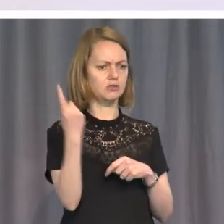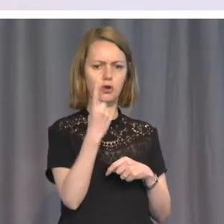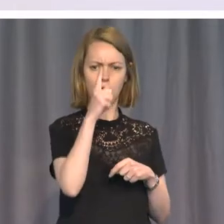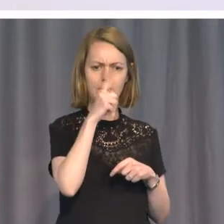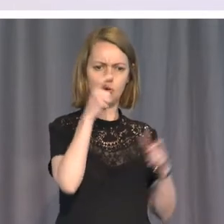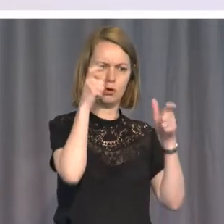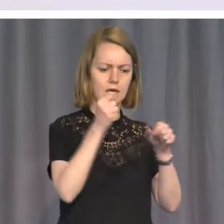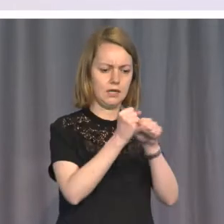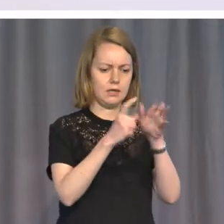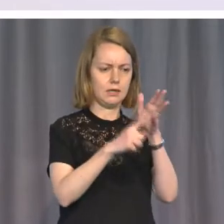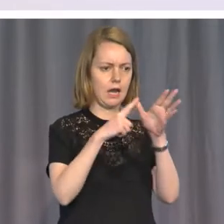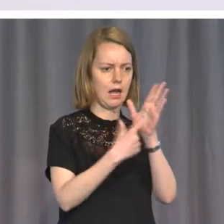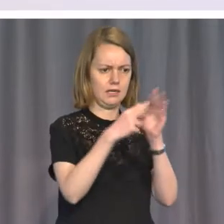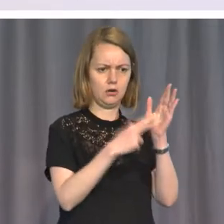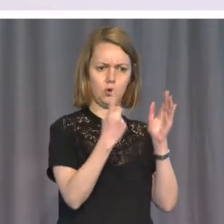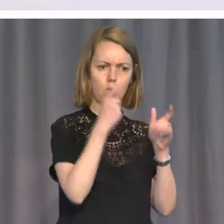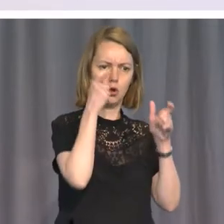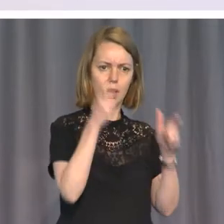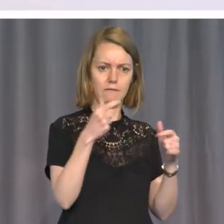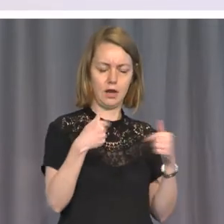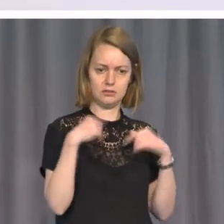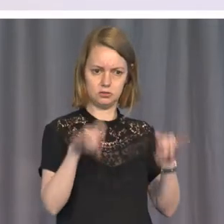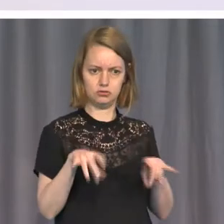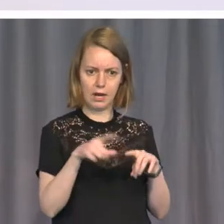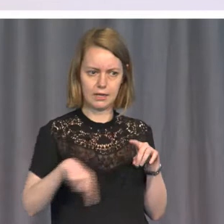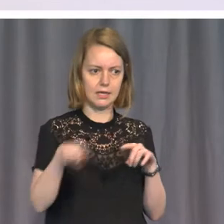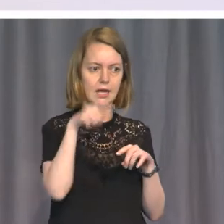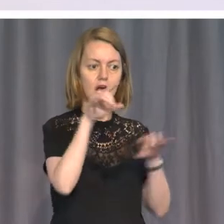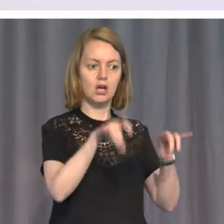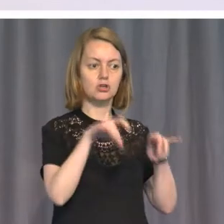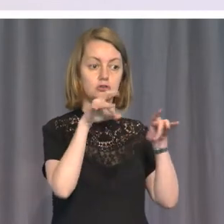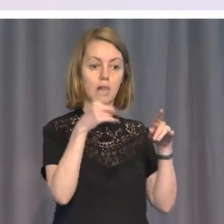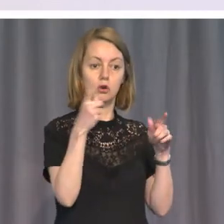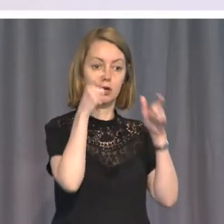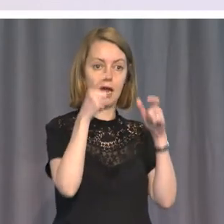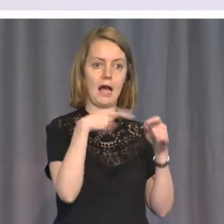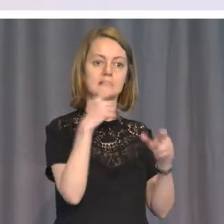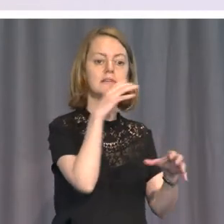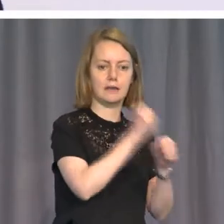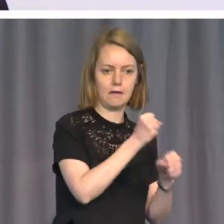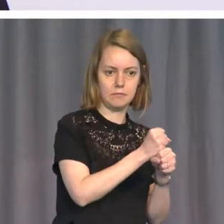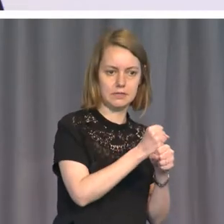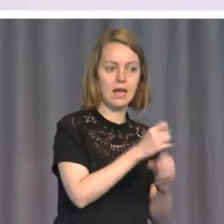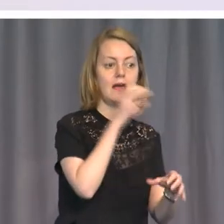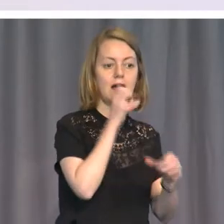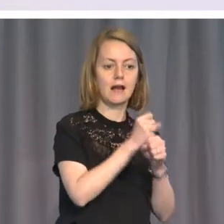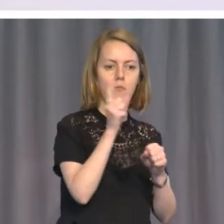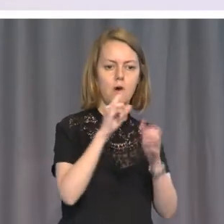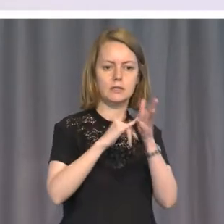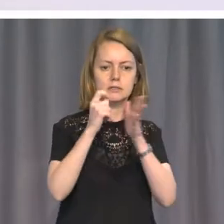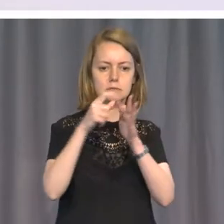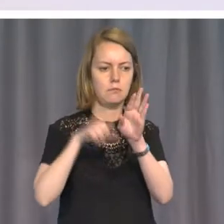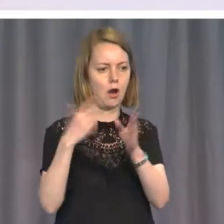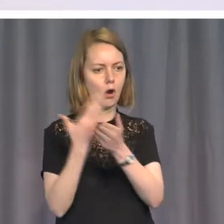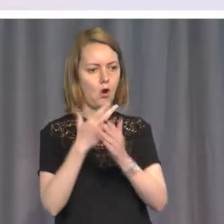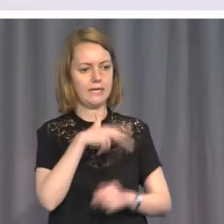Guardians who thought it right to hack into the telephones of our Indonesian allies. I want also